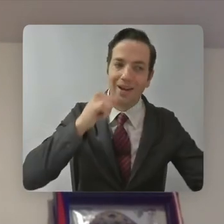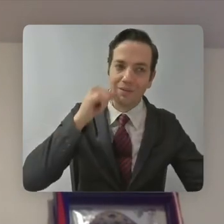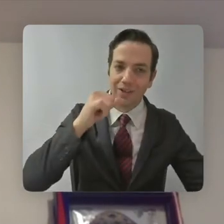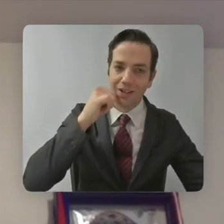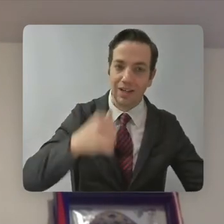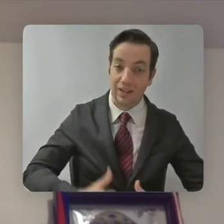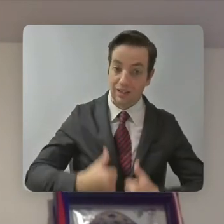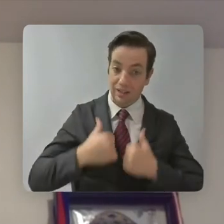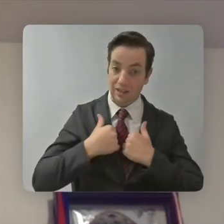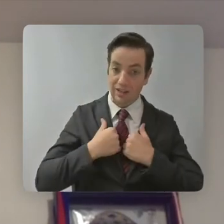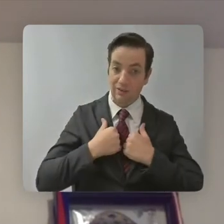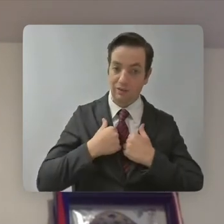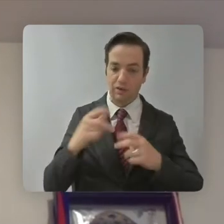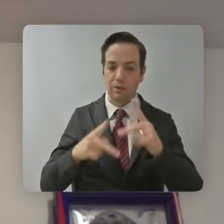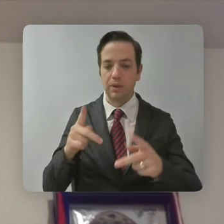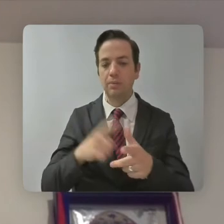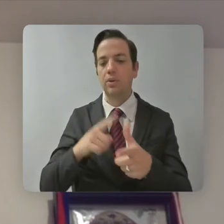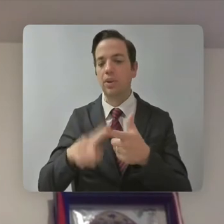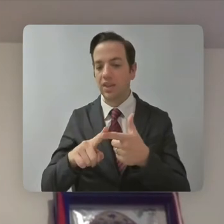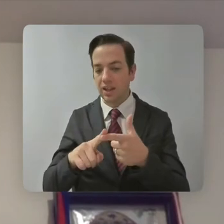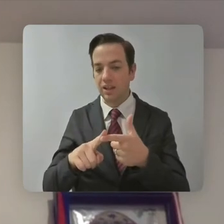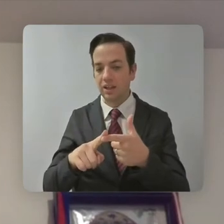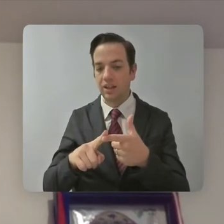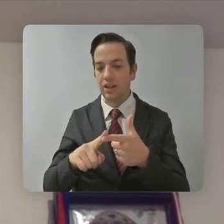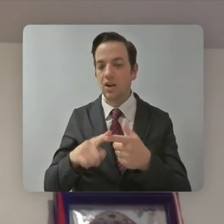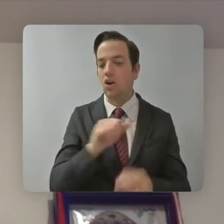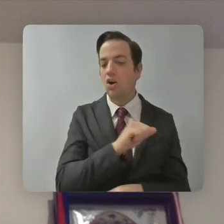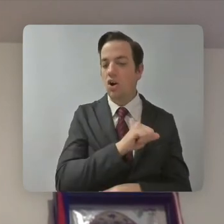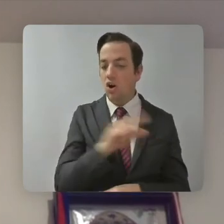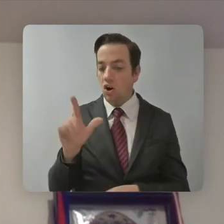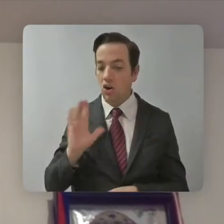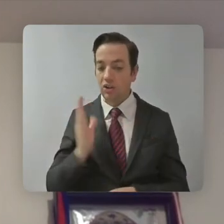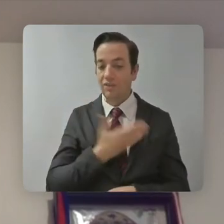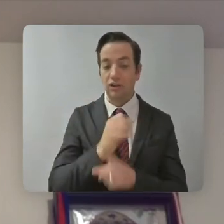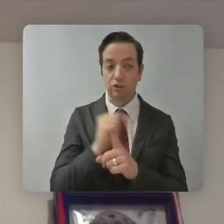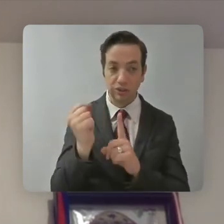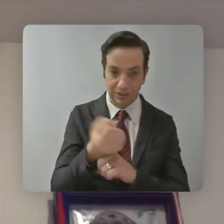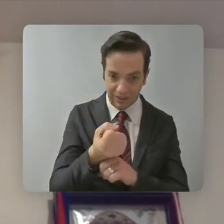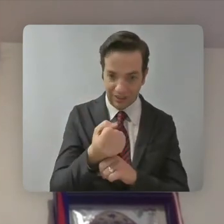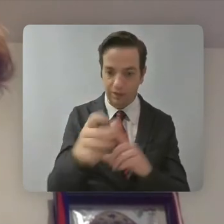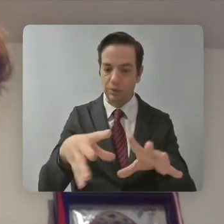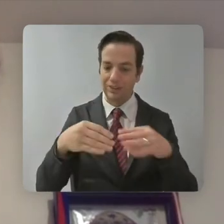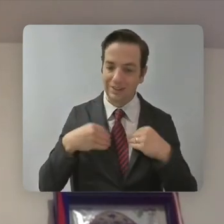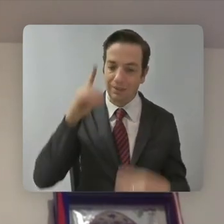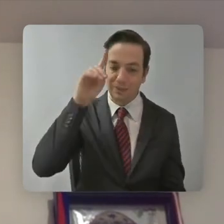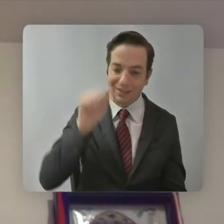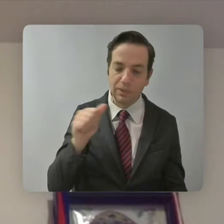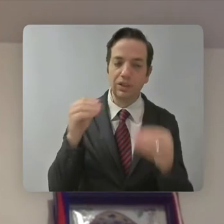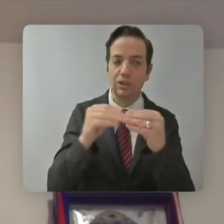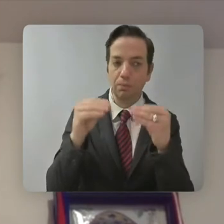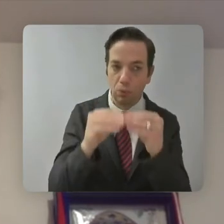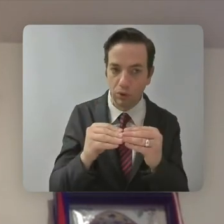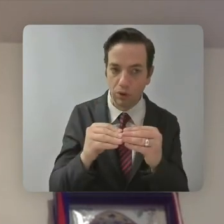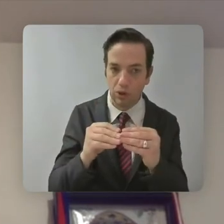um, what people don't get is like, why am I always playing a character that is centered